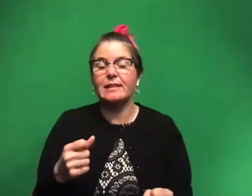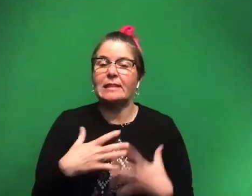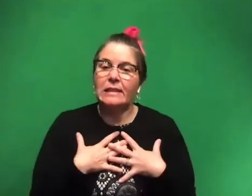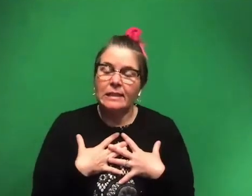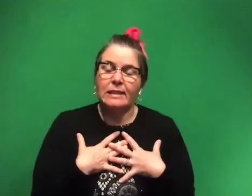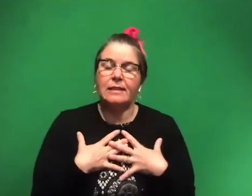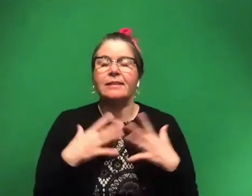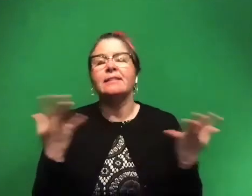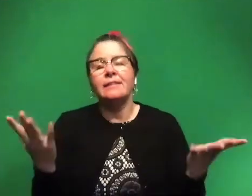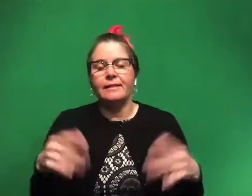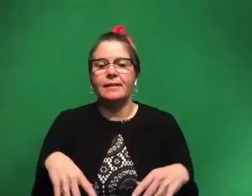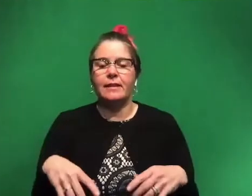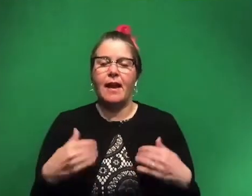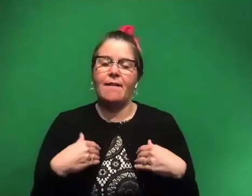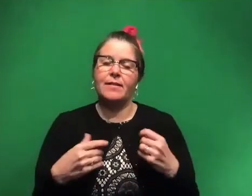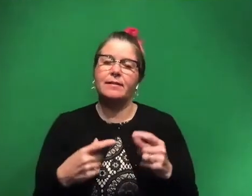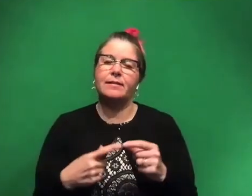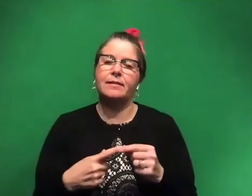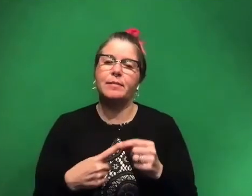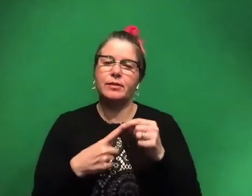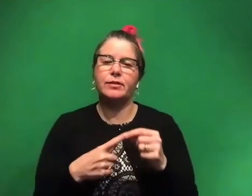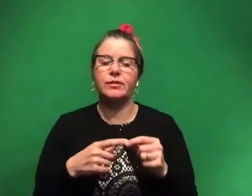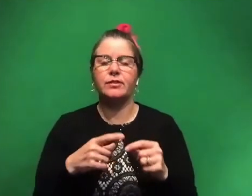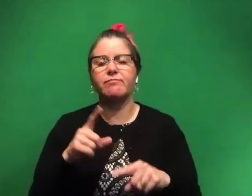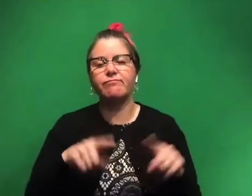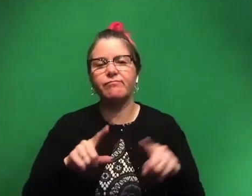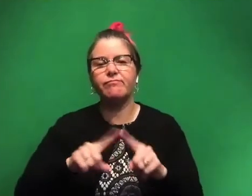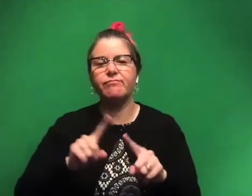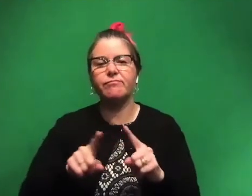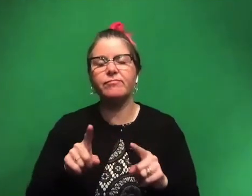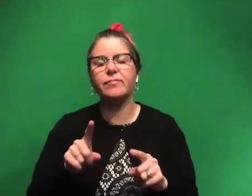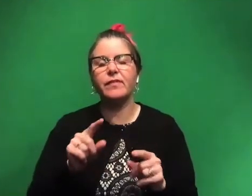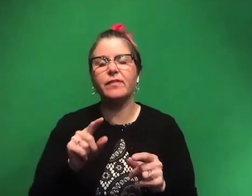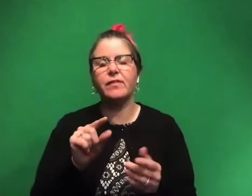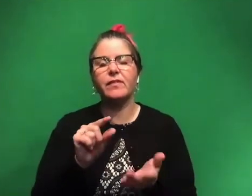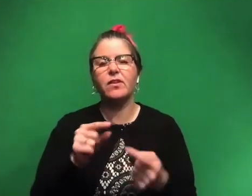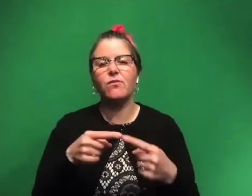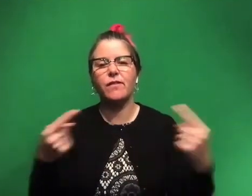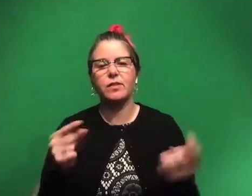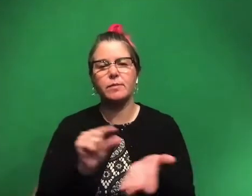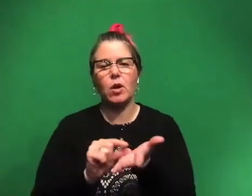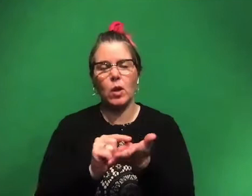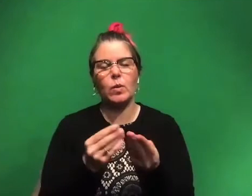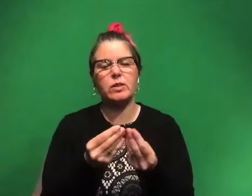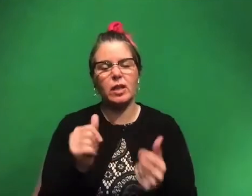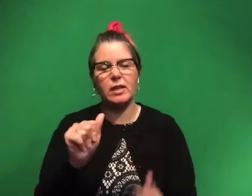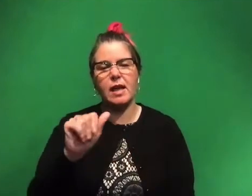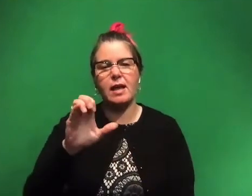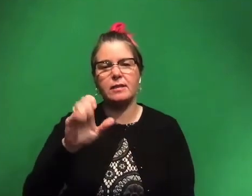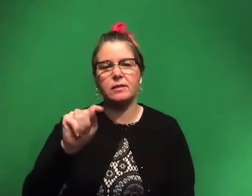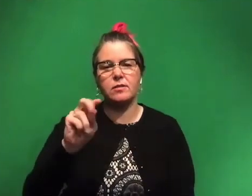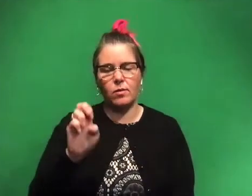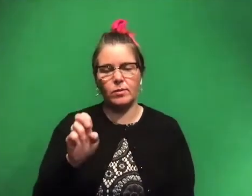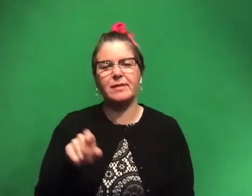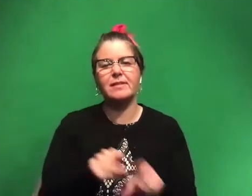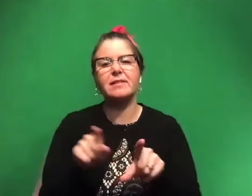we have these special, um, variety of reversible glue and you dissolve it in acetone. And that's the same